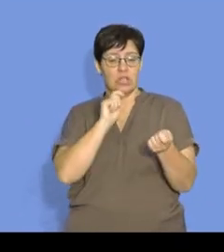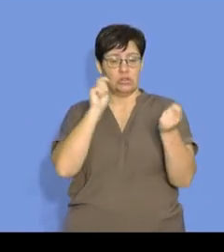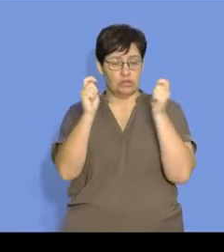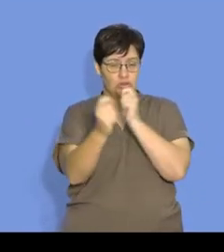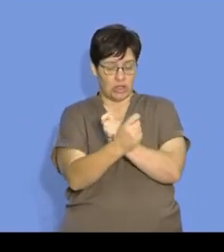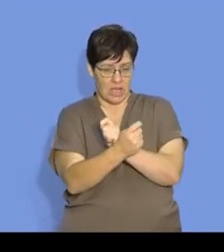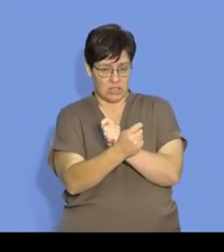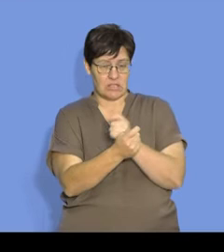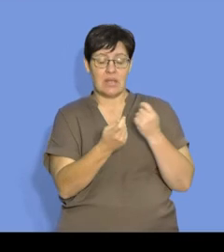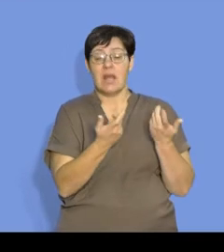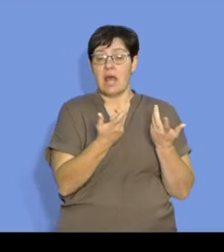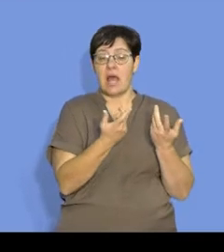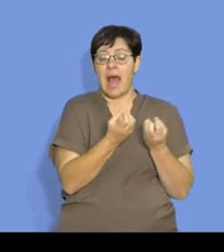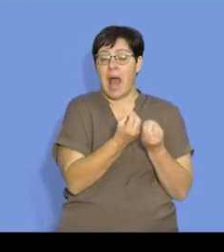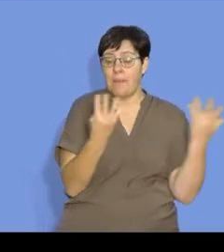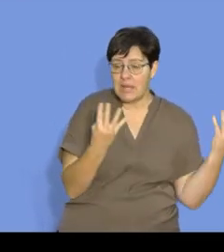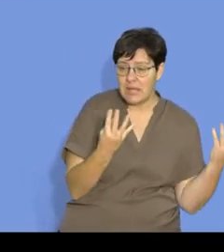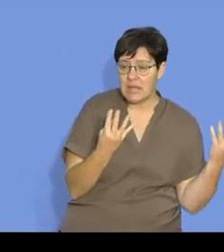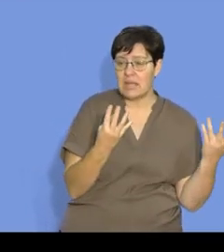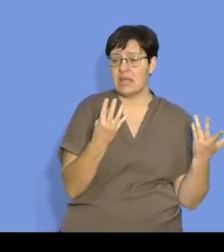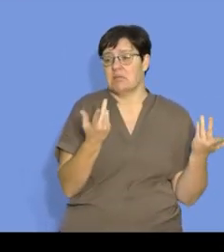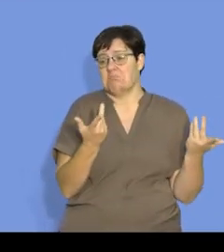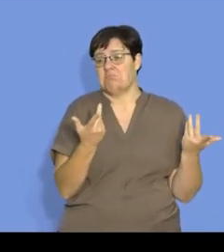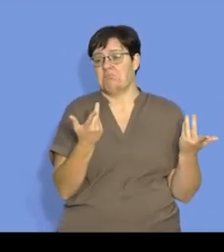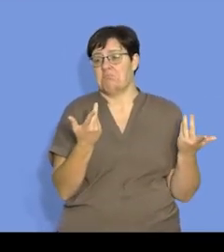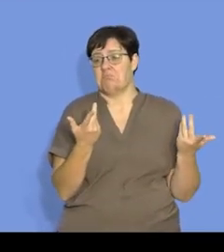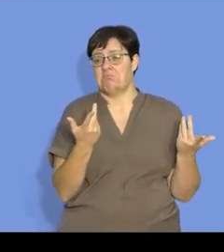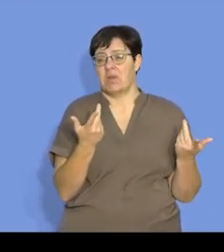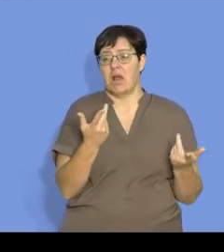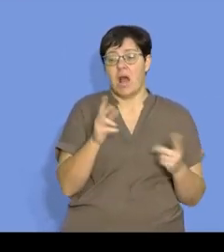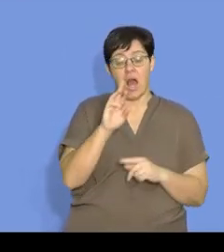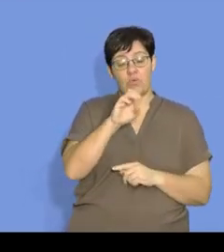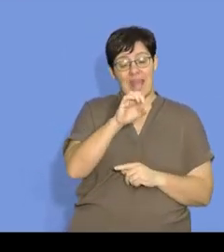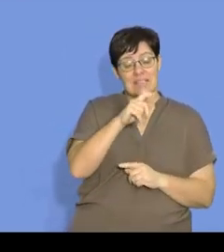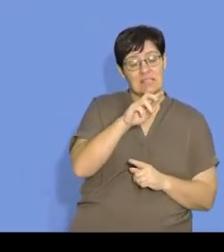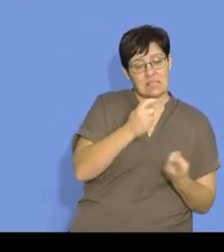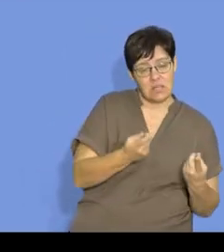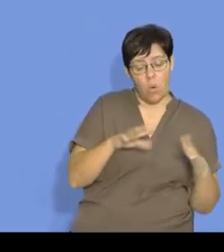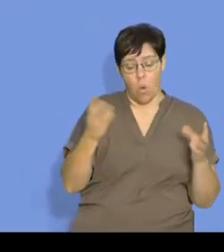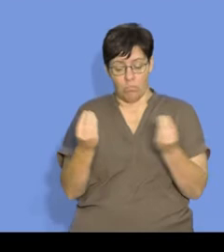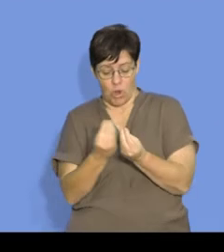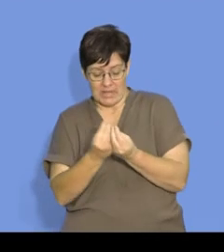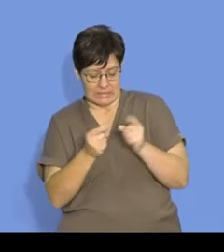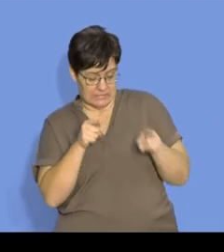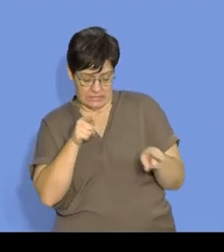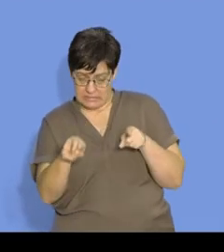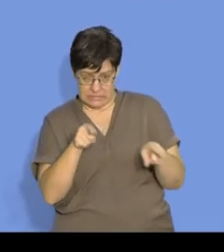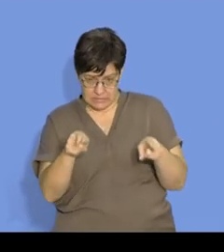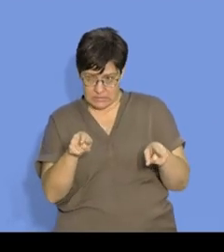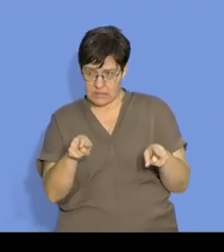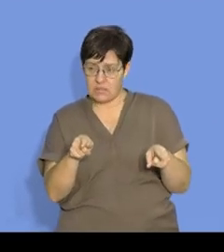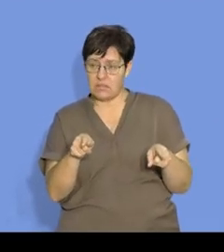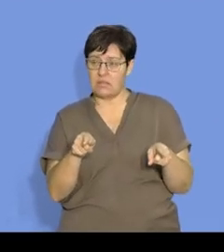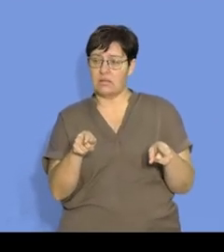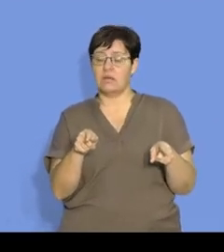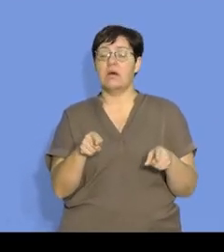reactant or product. So you can decide whether you will take the reactant or whether you will take the product. But what's important